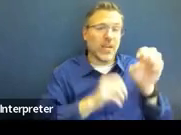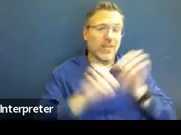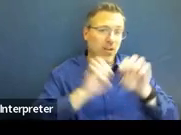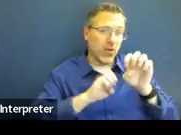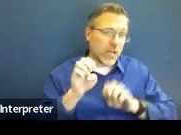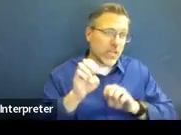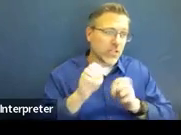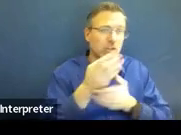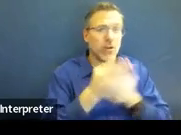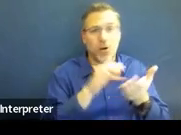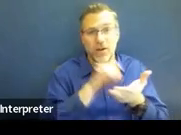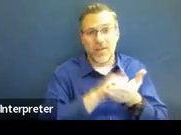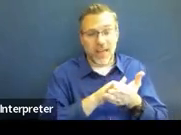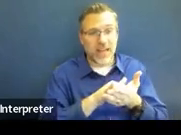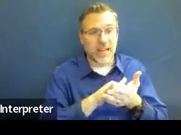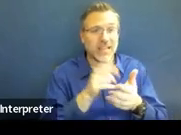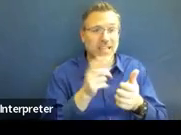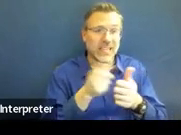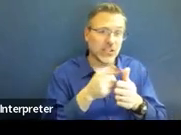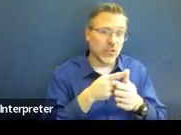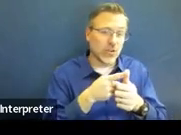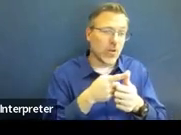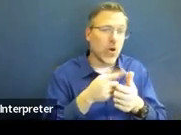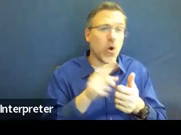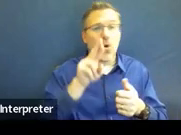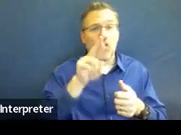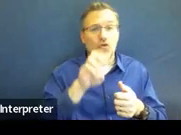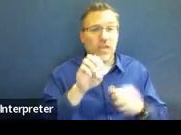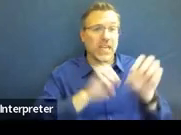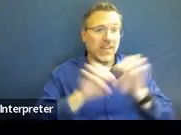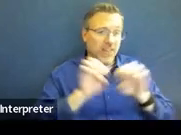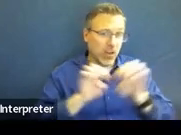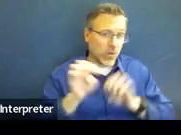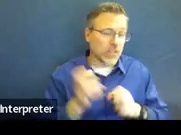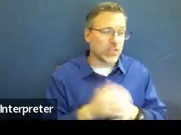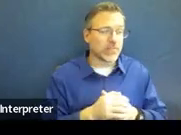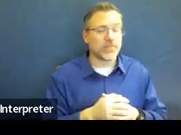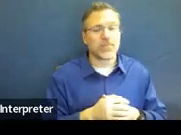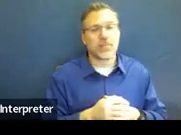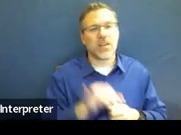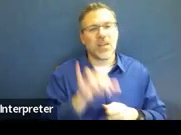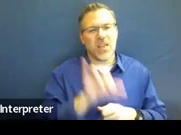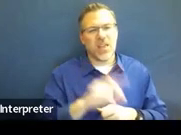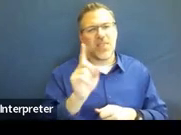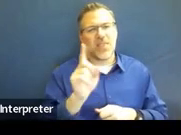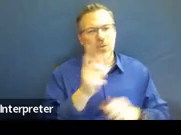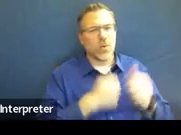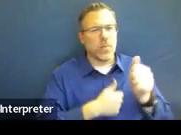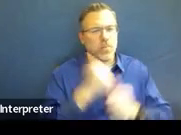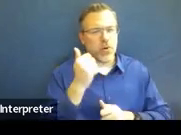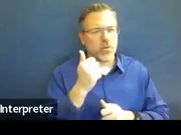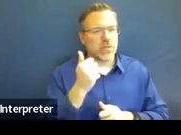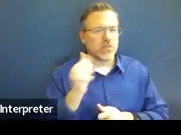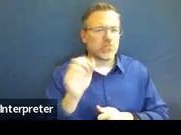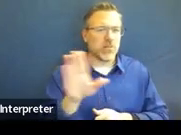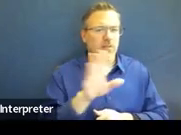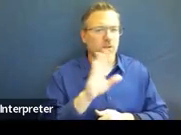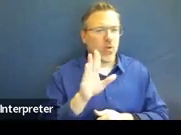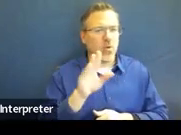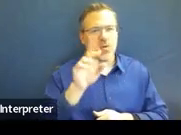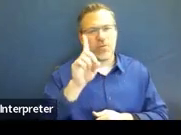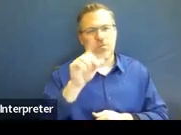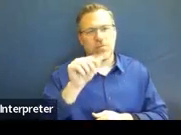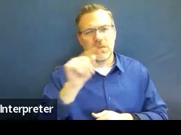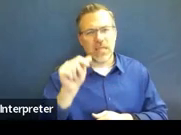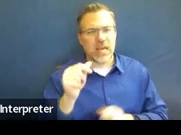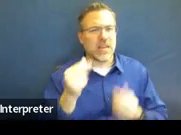initial or re-eval. So, this is where the bulk of your data and